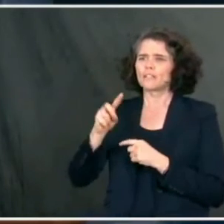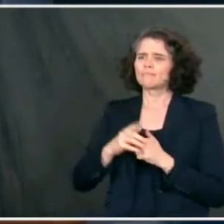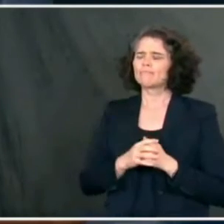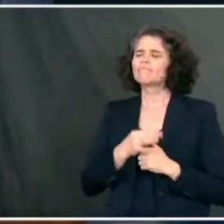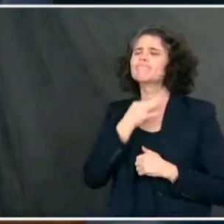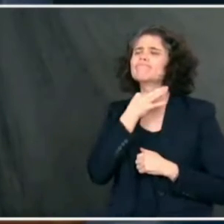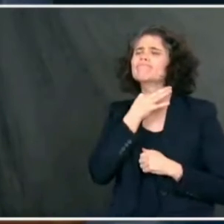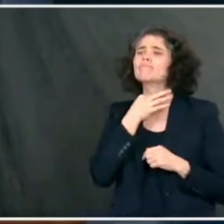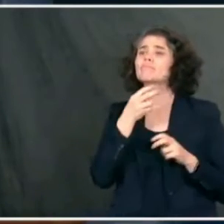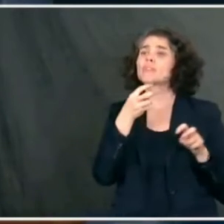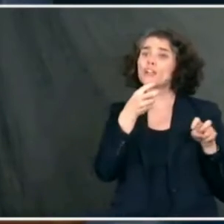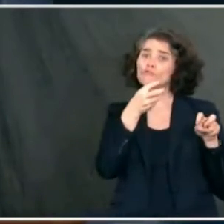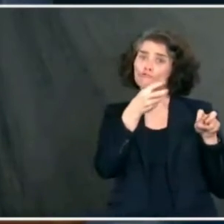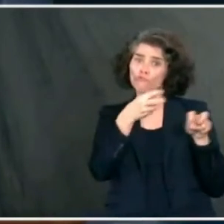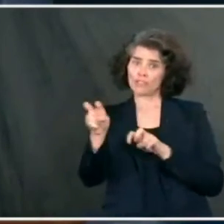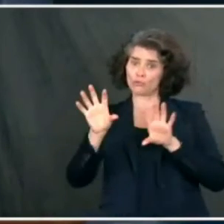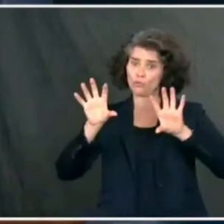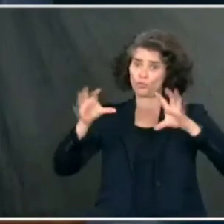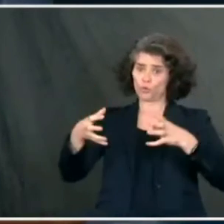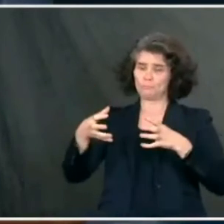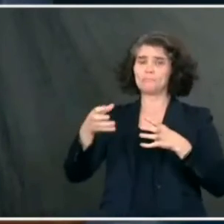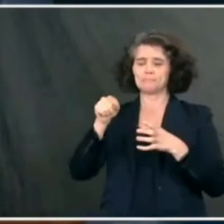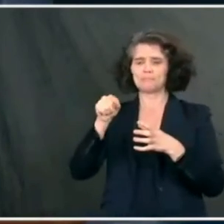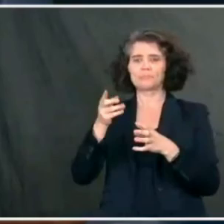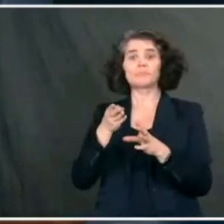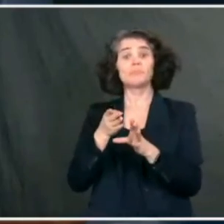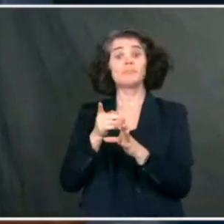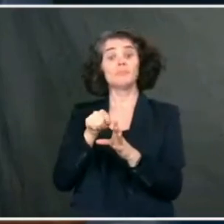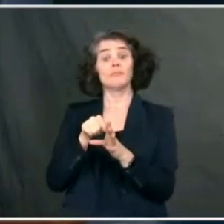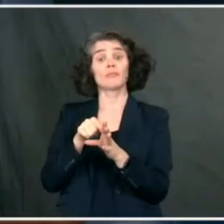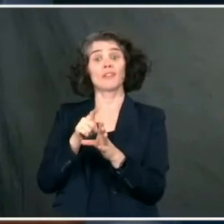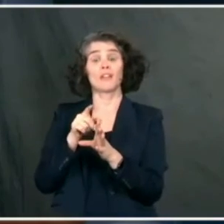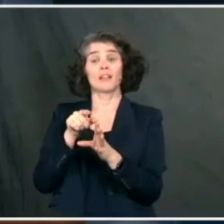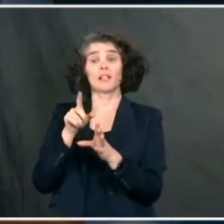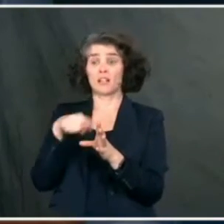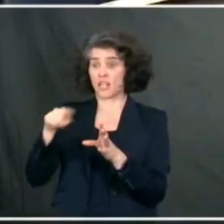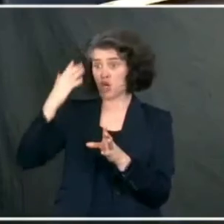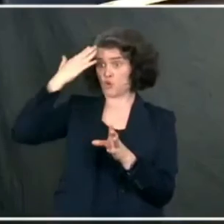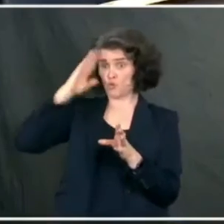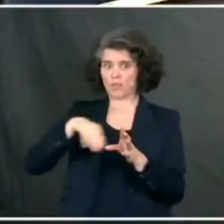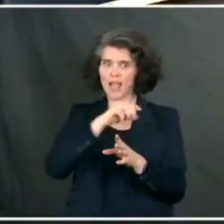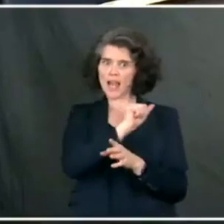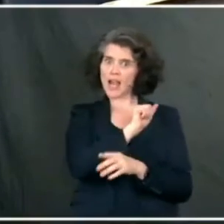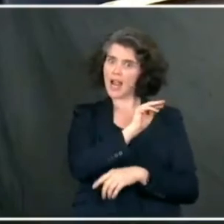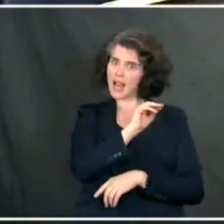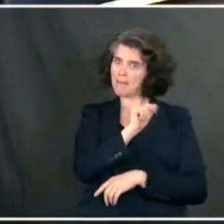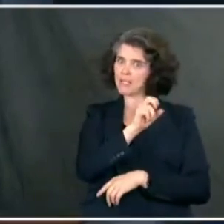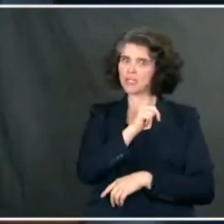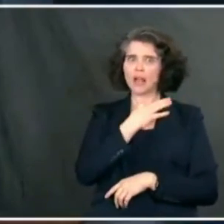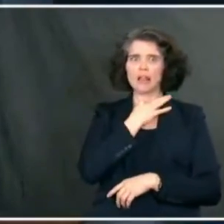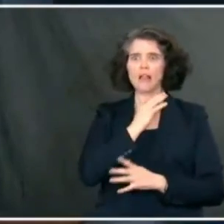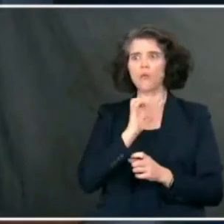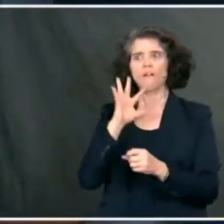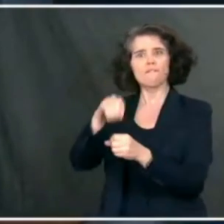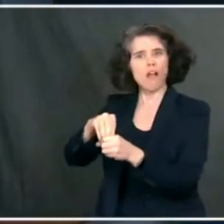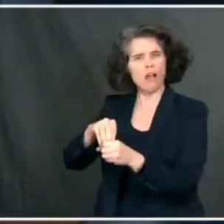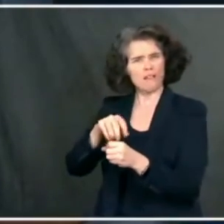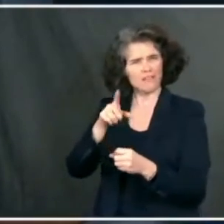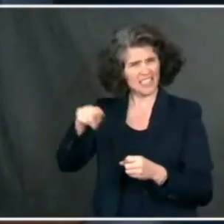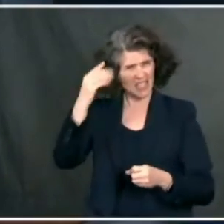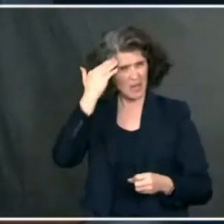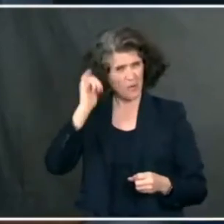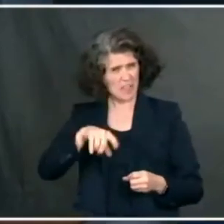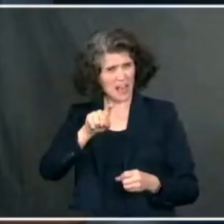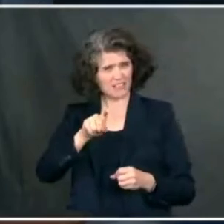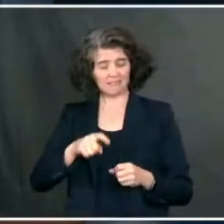know before yesterday that Amazon wanted to get involved in such a meaningful way? We saw, not that